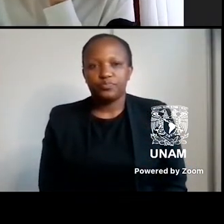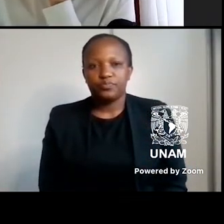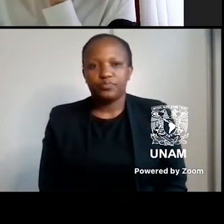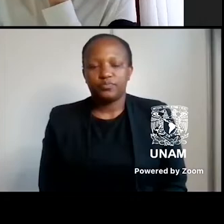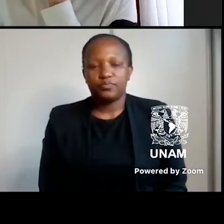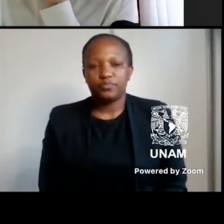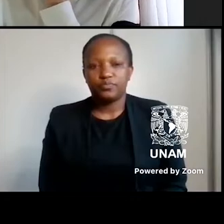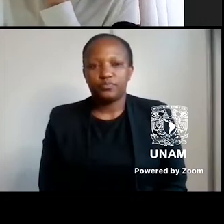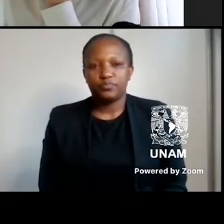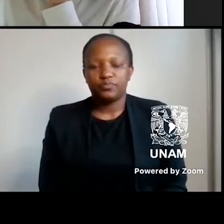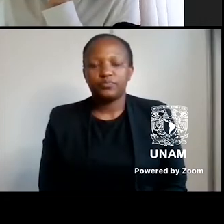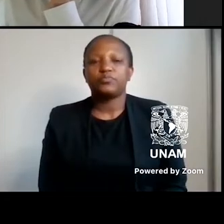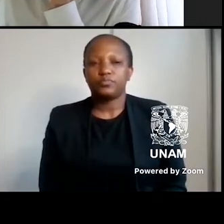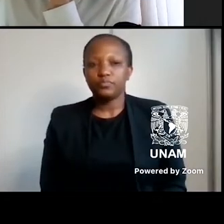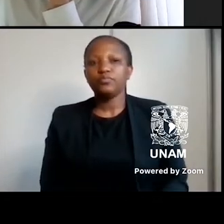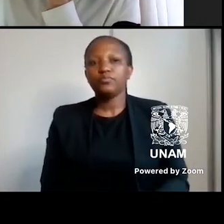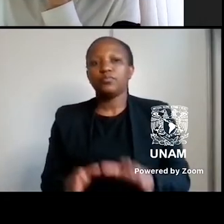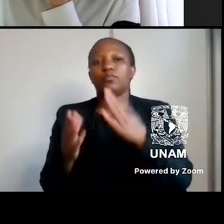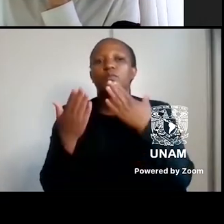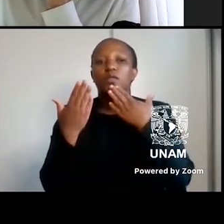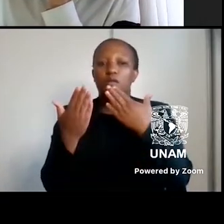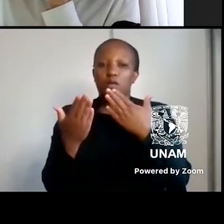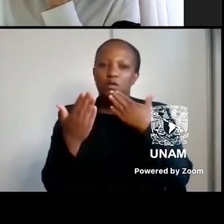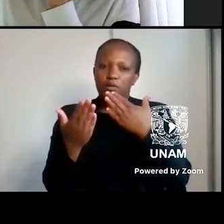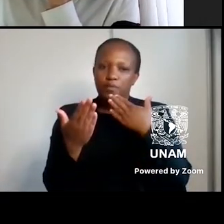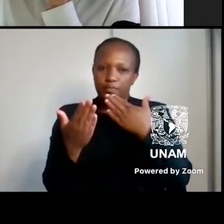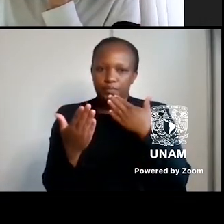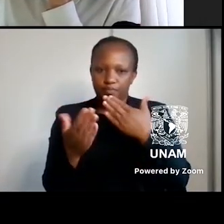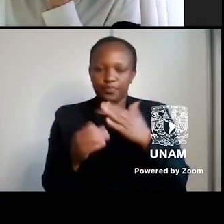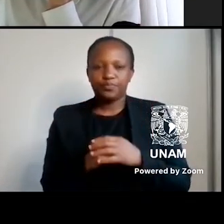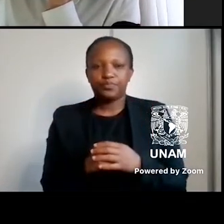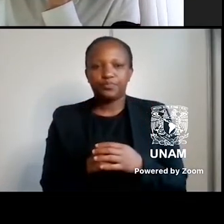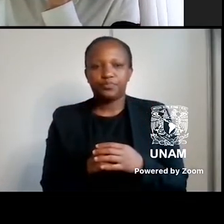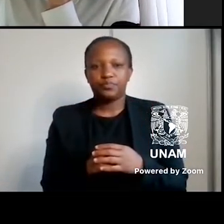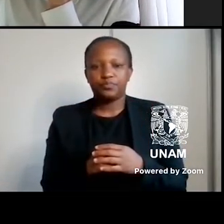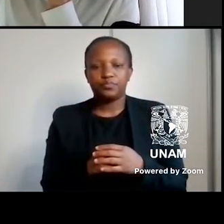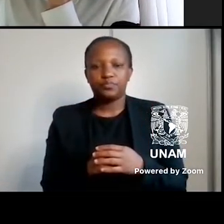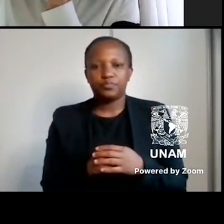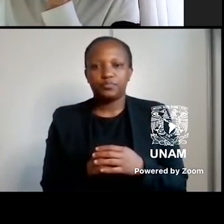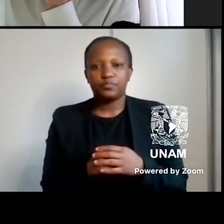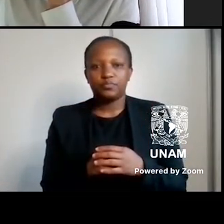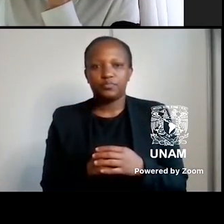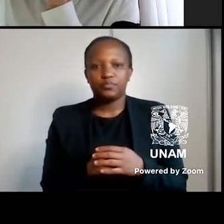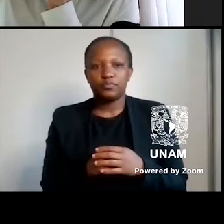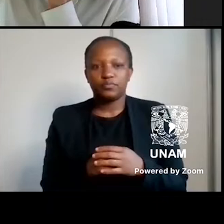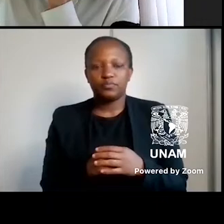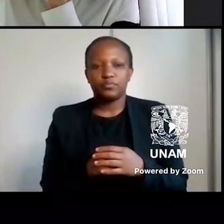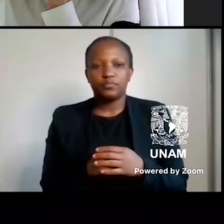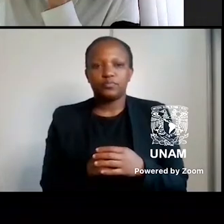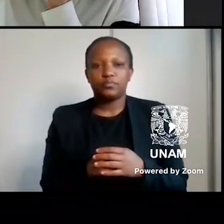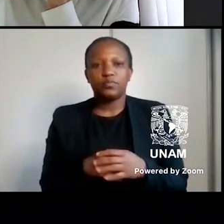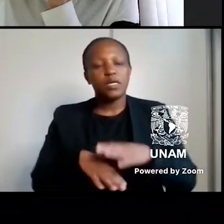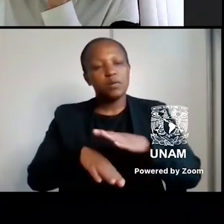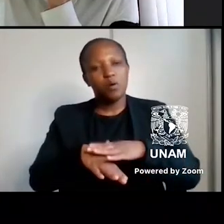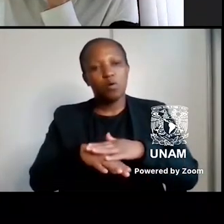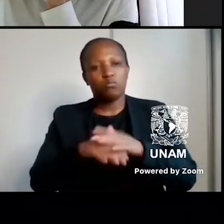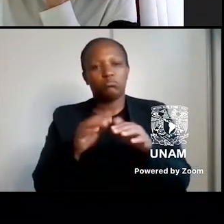Yeah, thank you, Brandon. Yeah, I think one of the most interesting things in